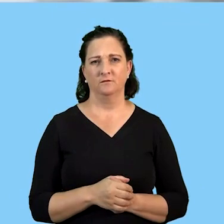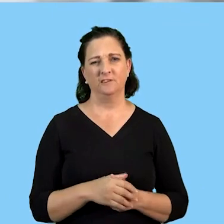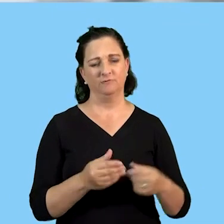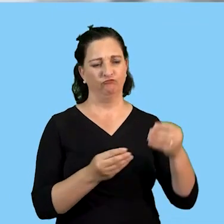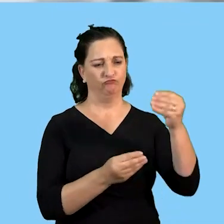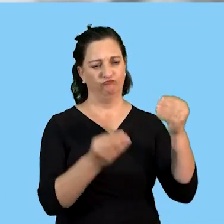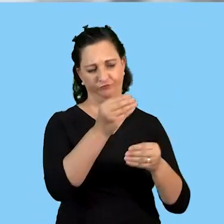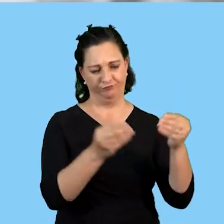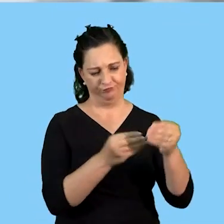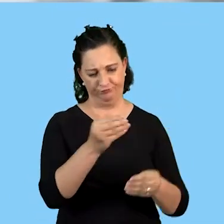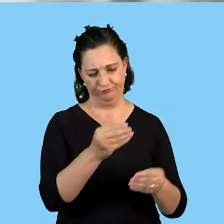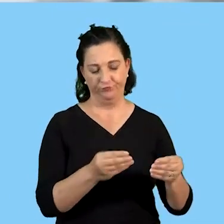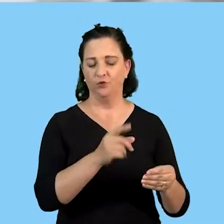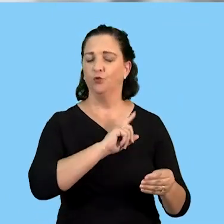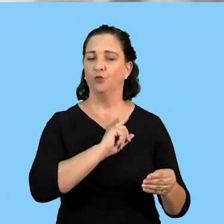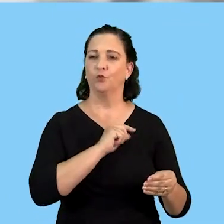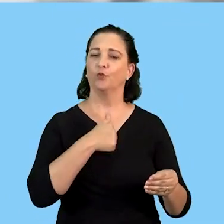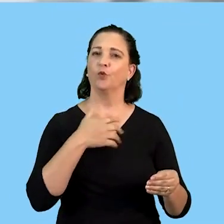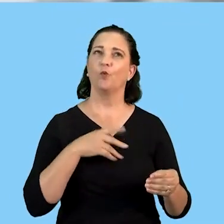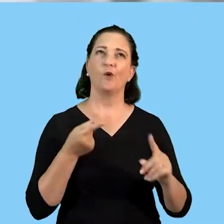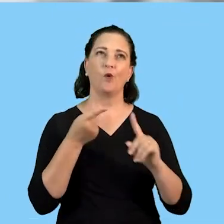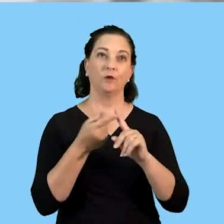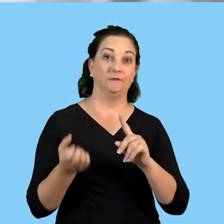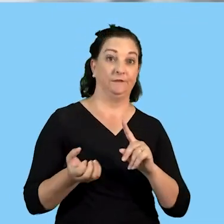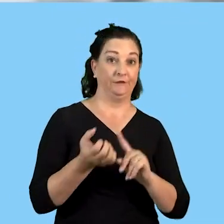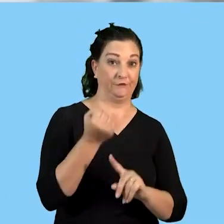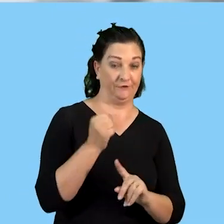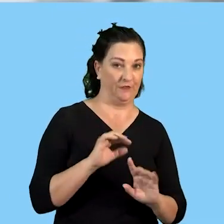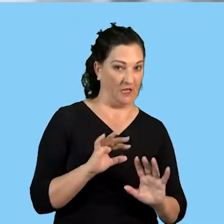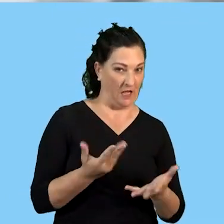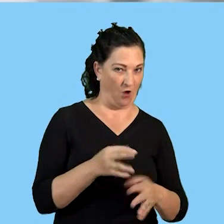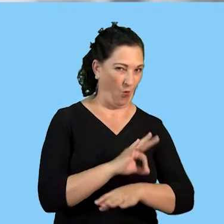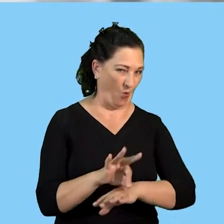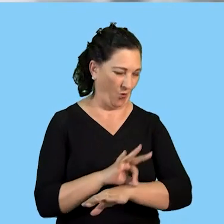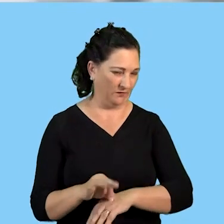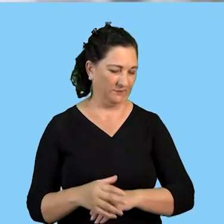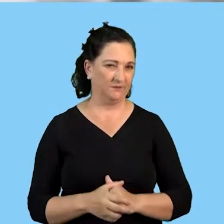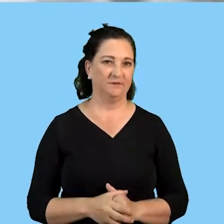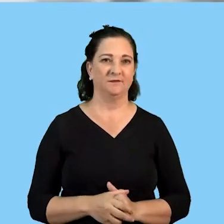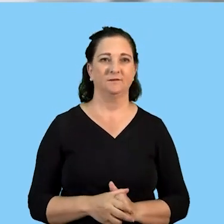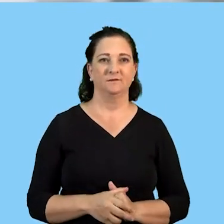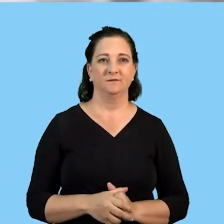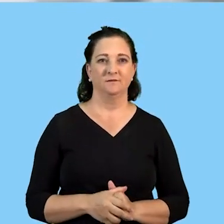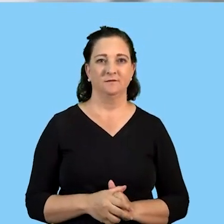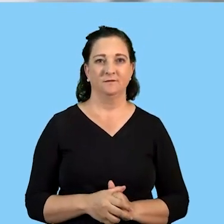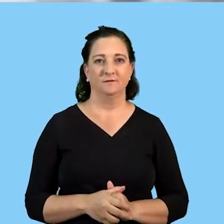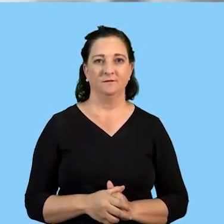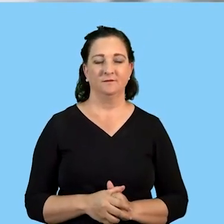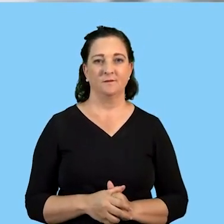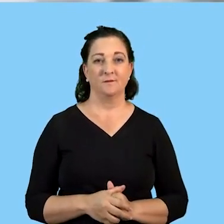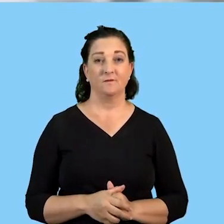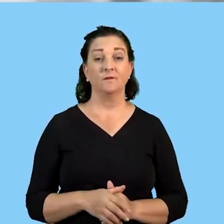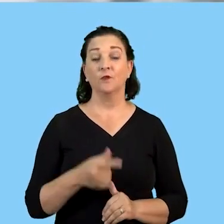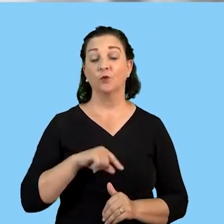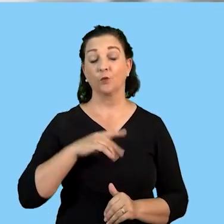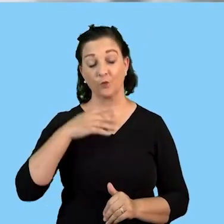in order to achieve the goals that we want to achieve that we have written in a business plan because remember we